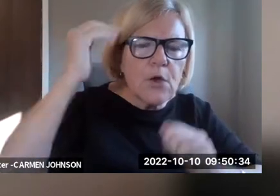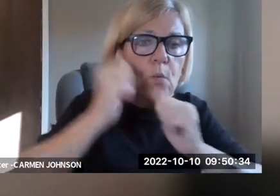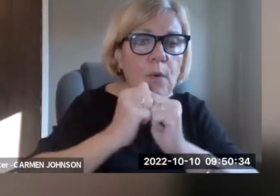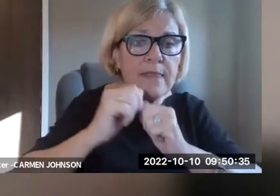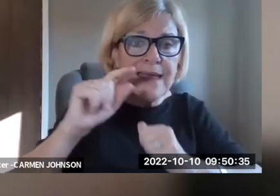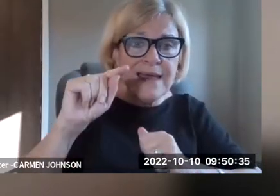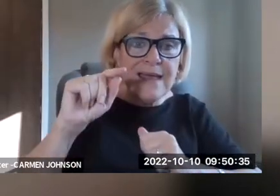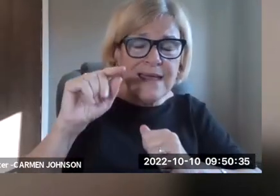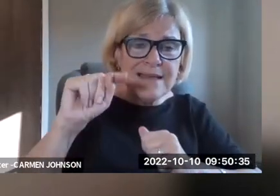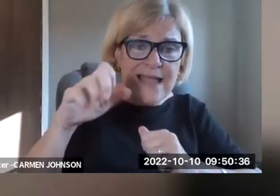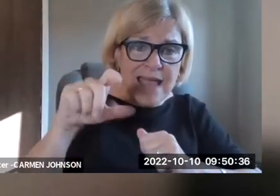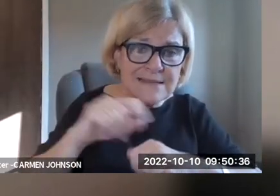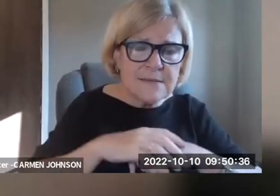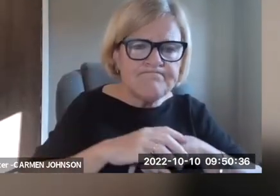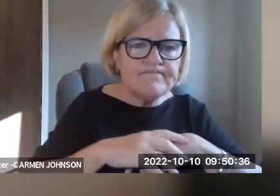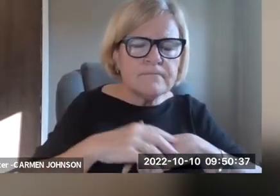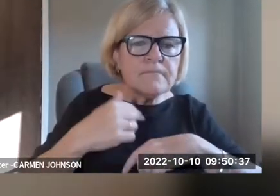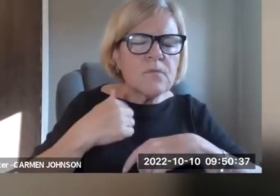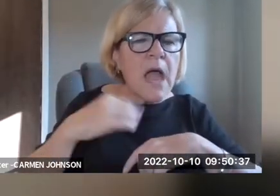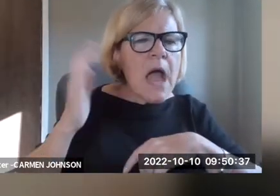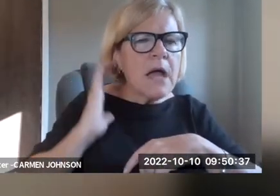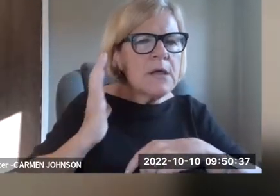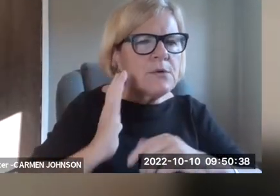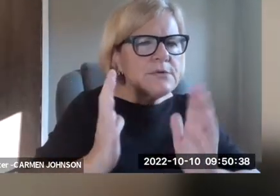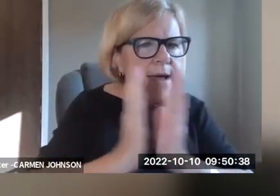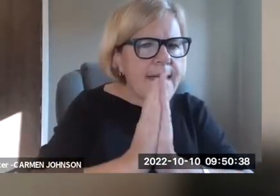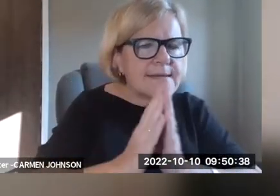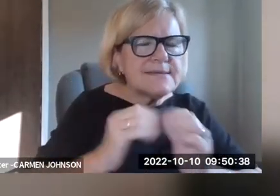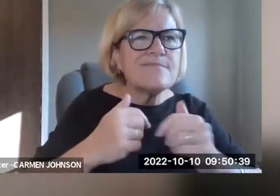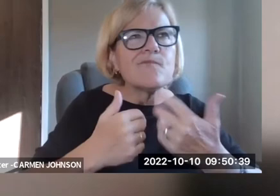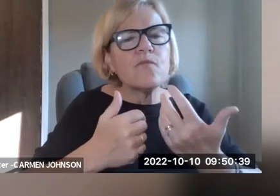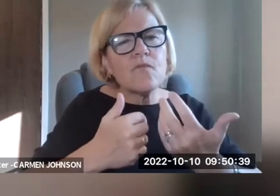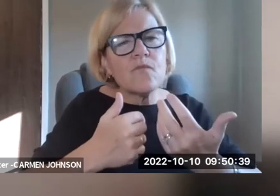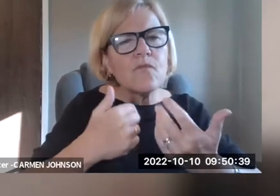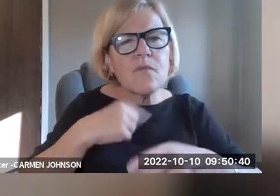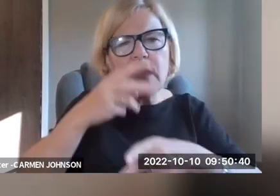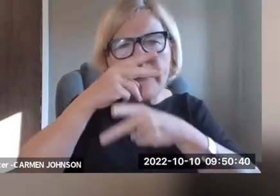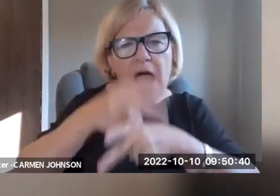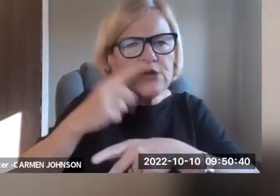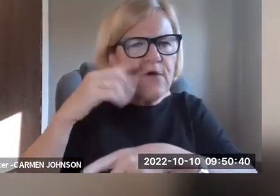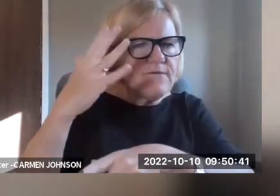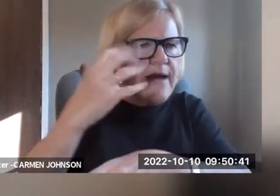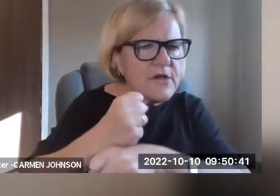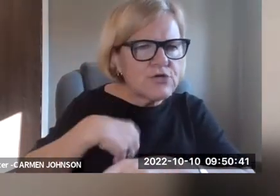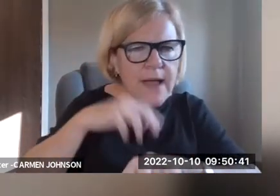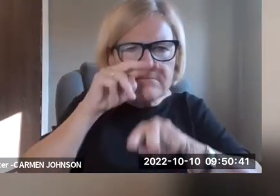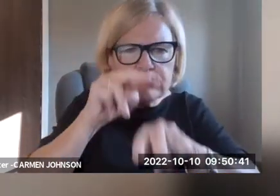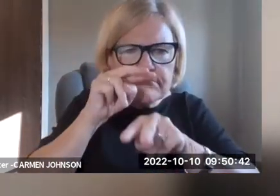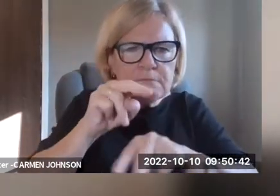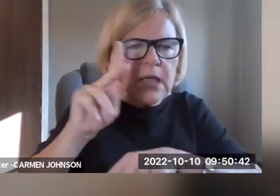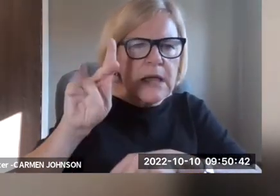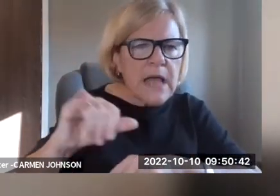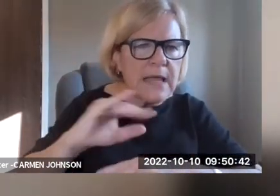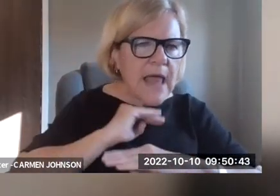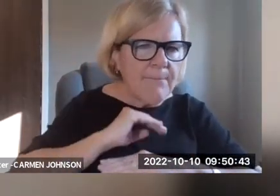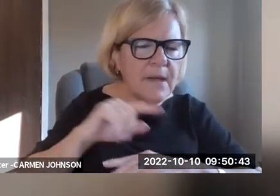of varying, um, degrees of familiarity with, with text. Um, and I used to